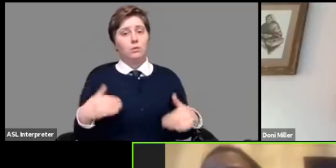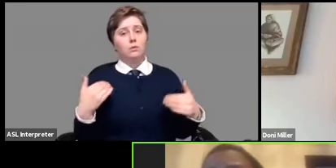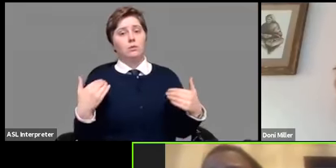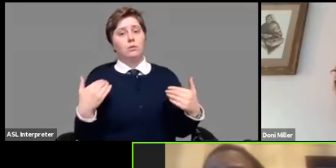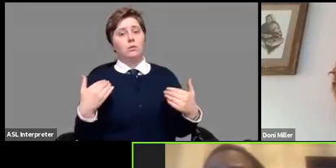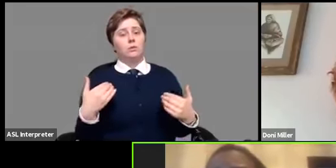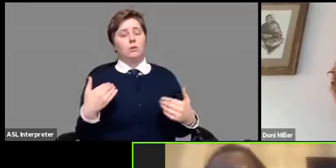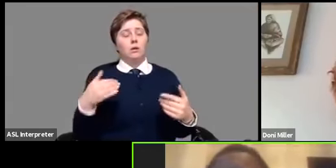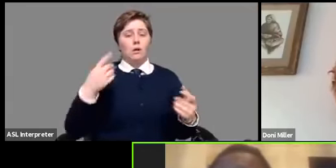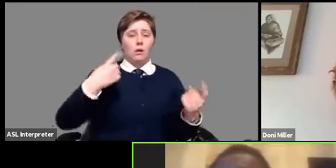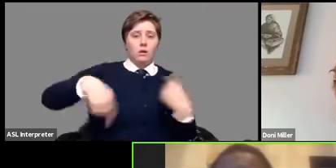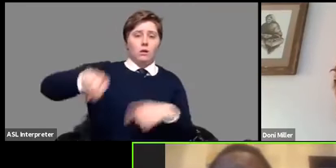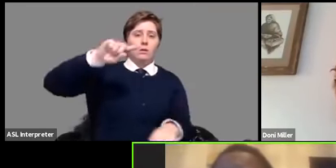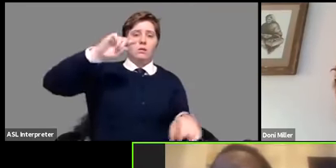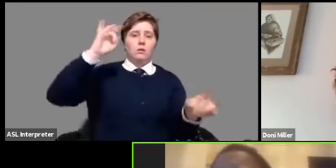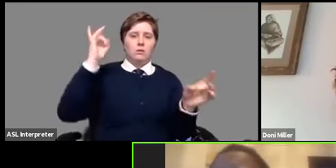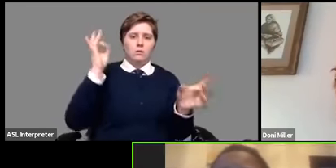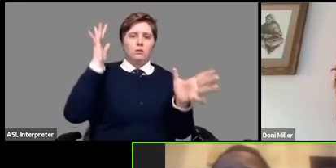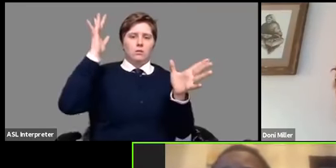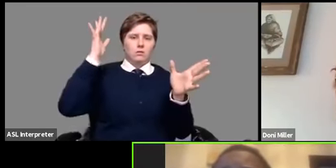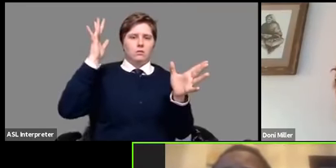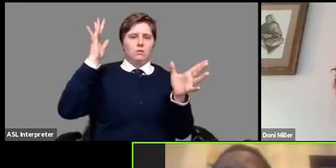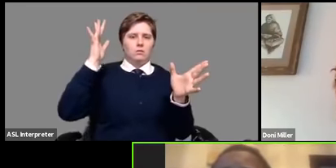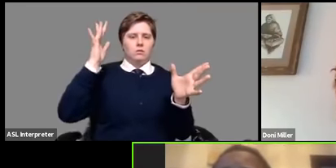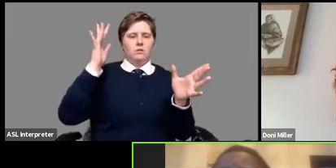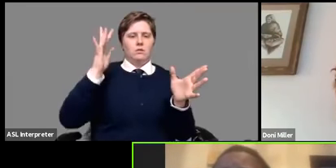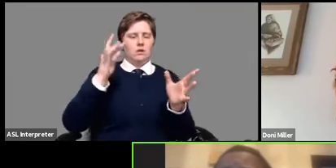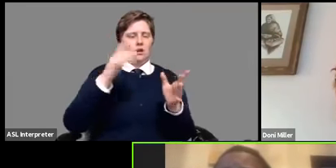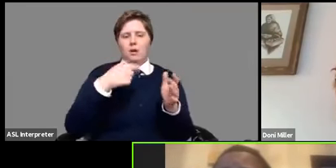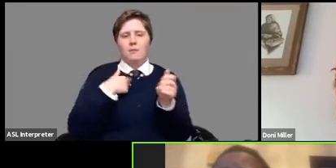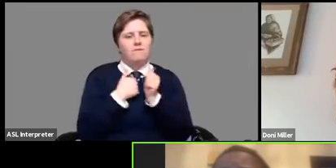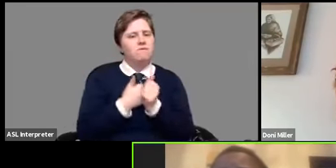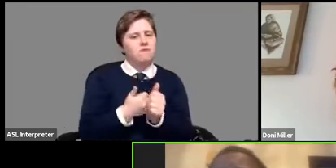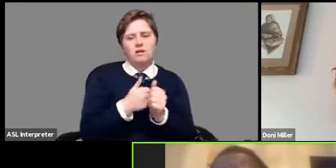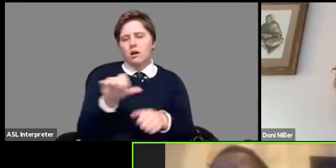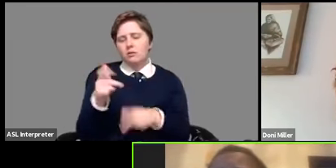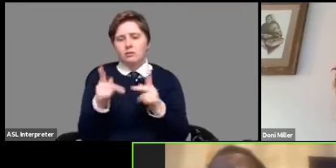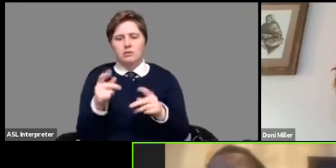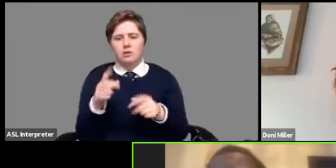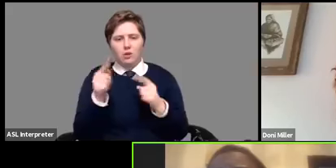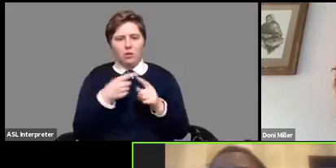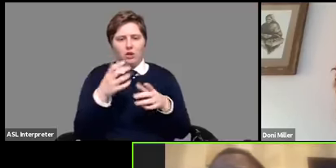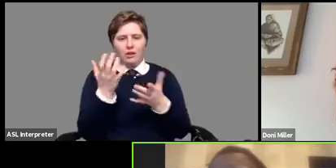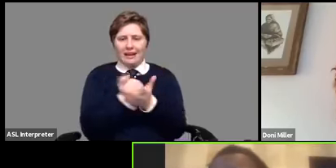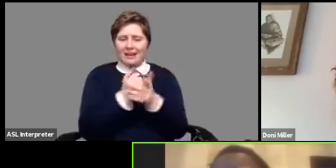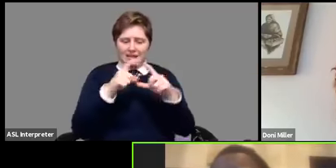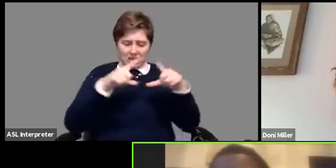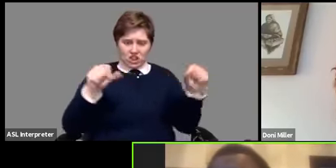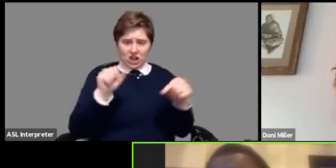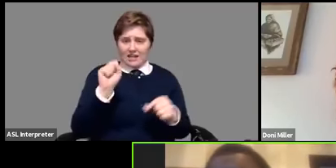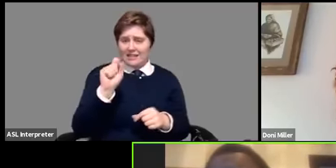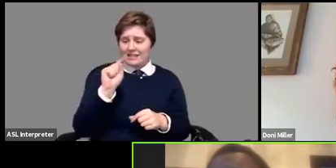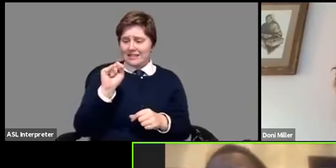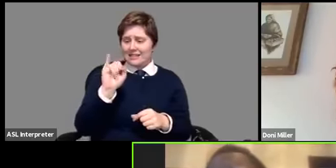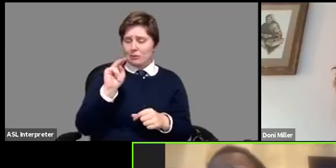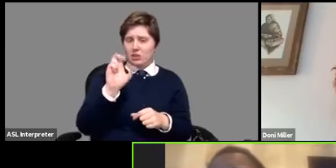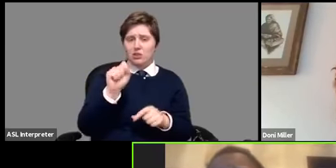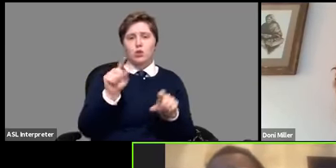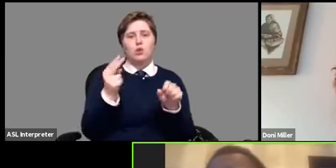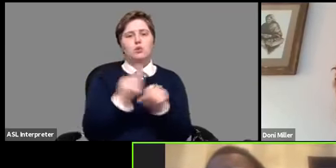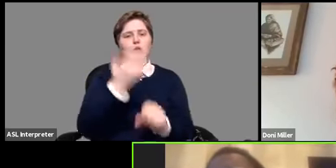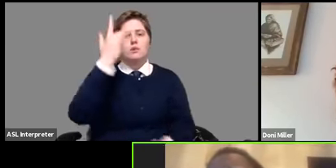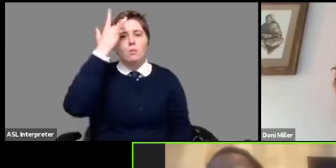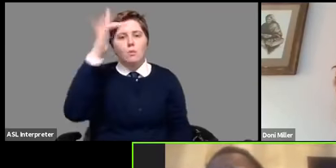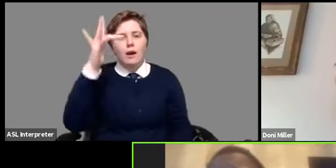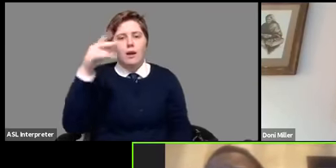another tailspin and that's another just following up on what somebody else said that you're getting these stimulus checks use them wisely um